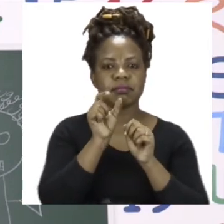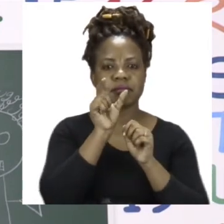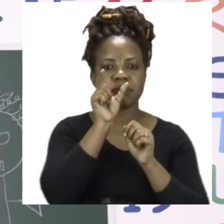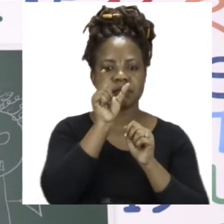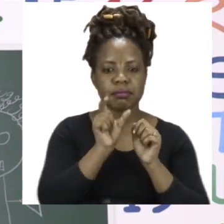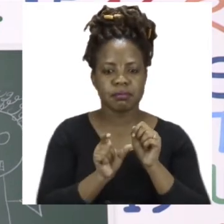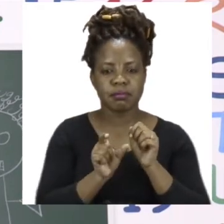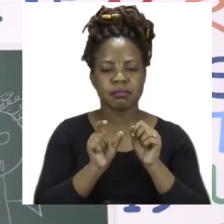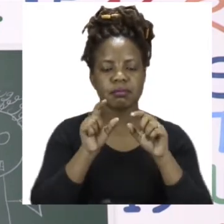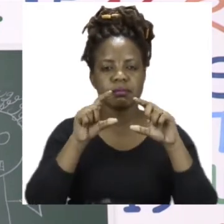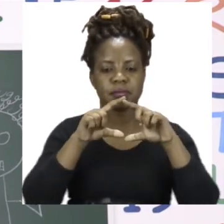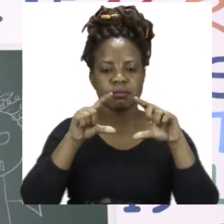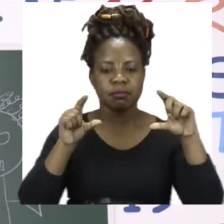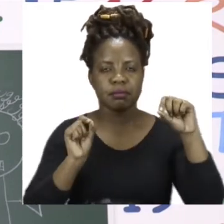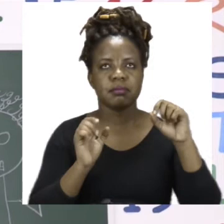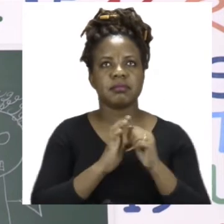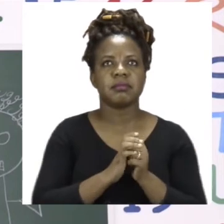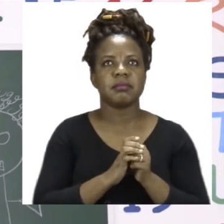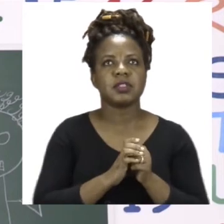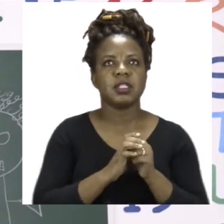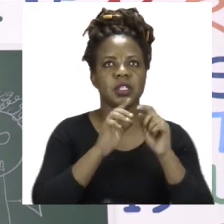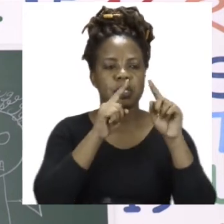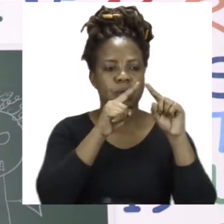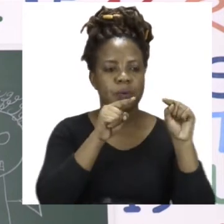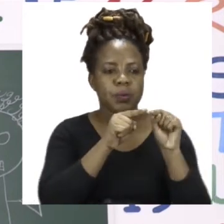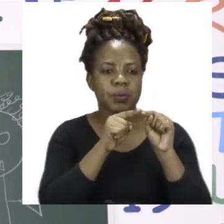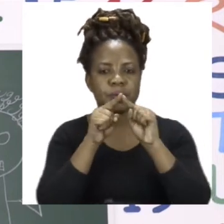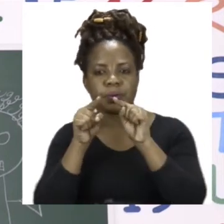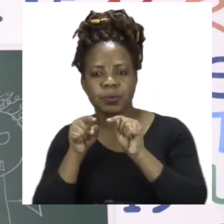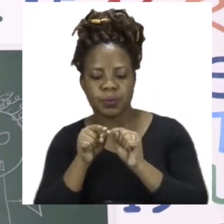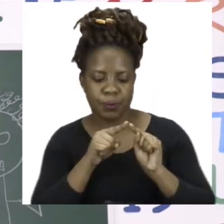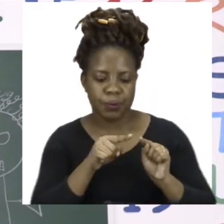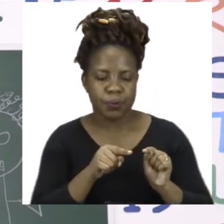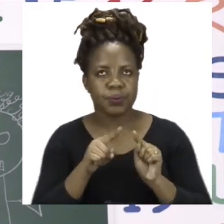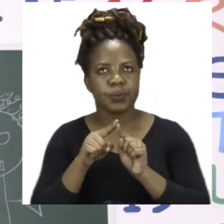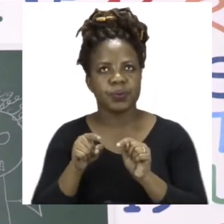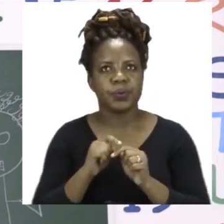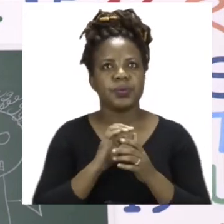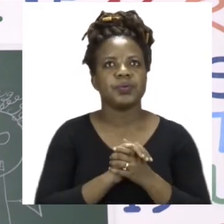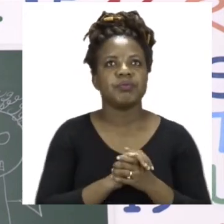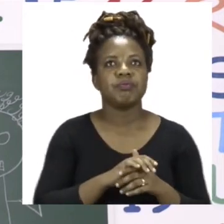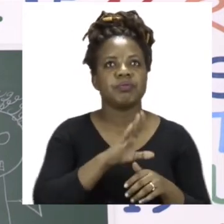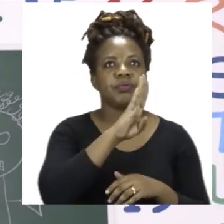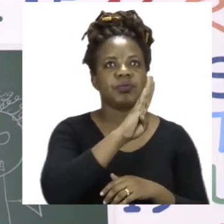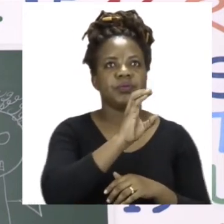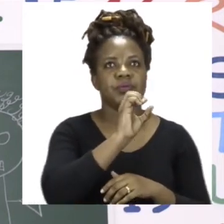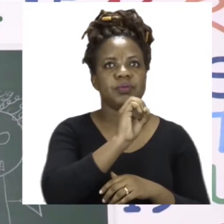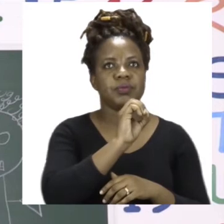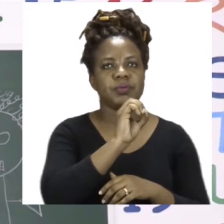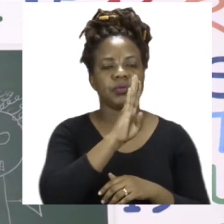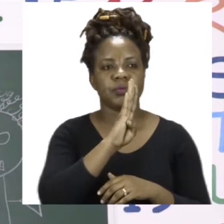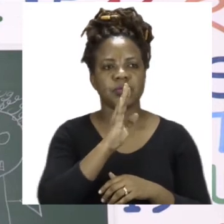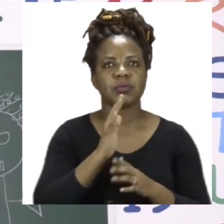And my triangles for the smaller parts of Bob. Now Bob is special because Bob is a